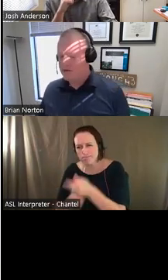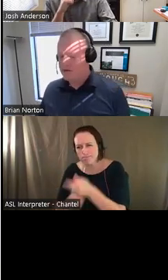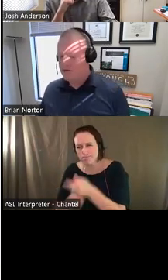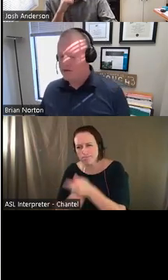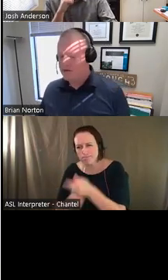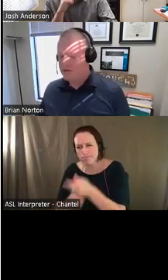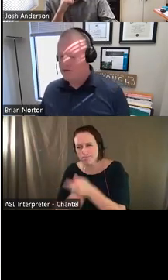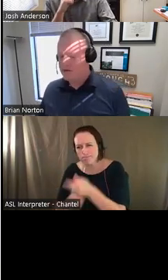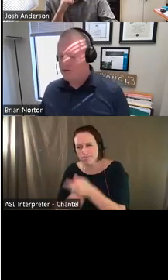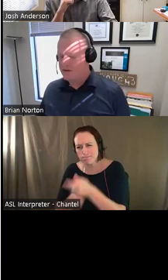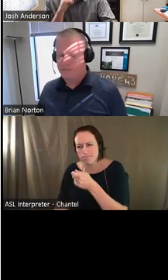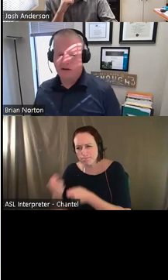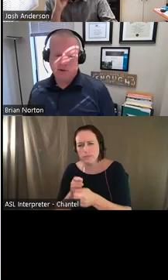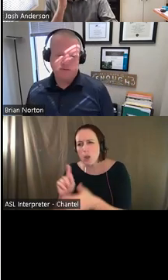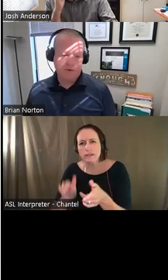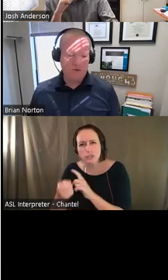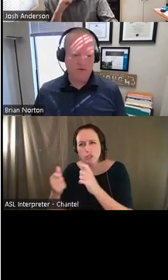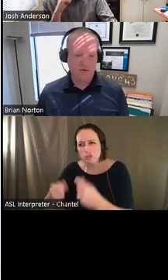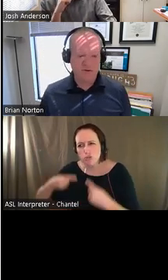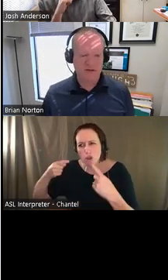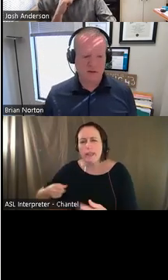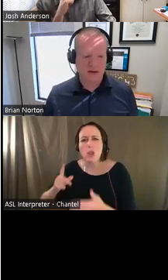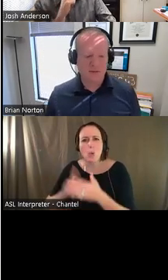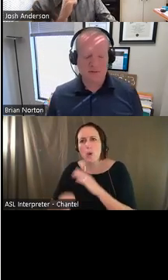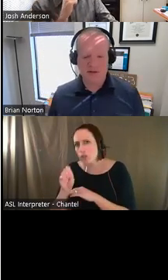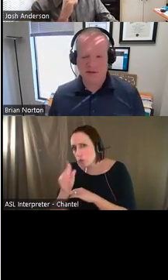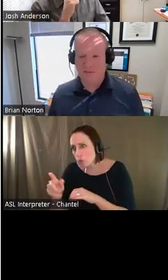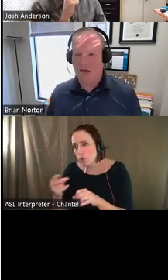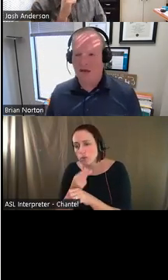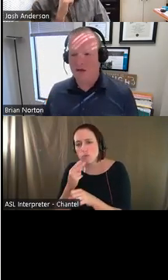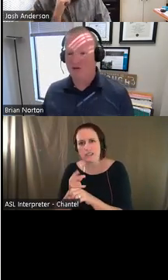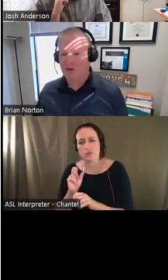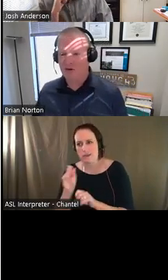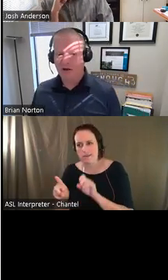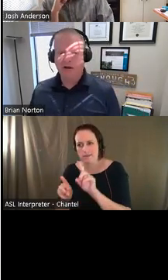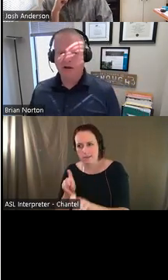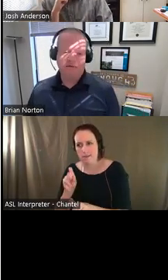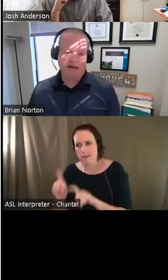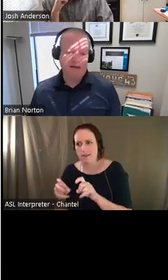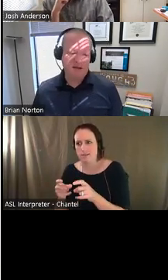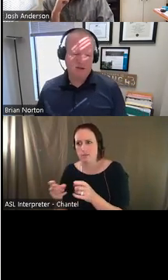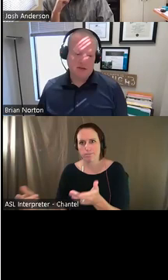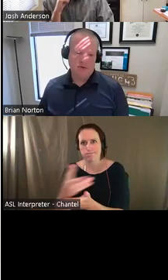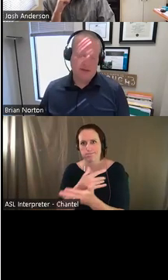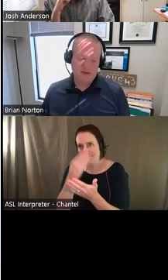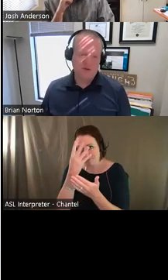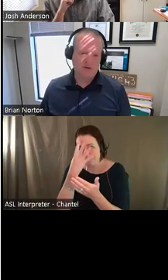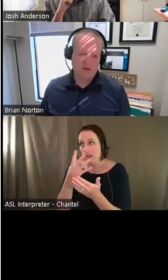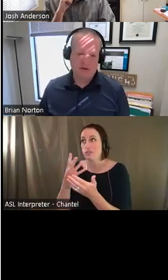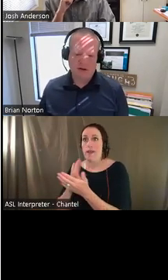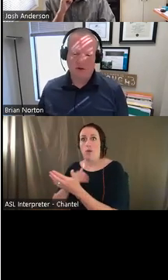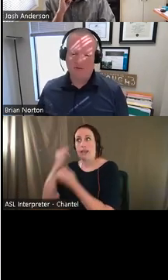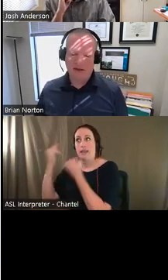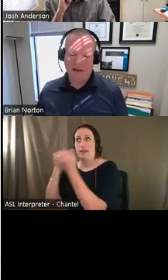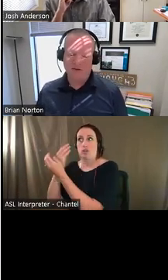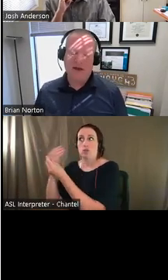being accommodated for, or the tool or solution that's being implemented and making sure that that technology or that that solution is really going